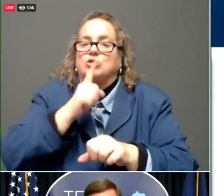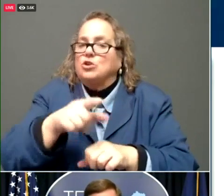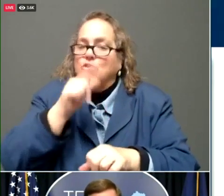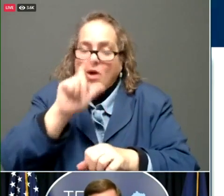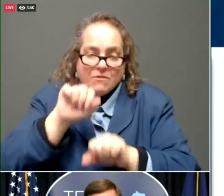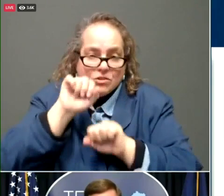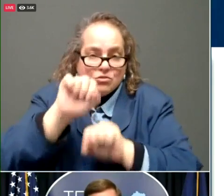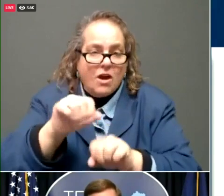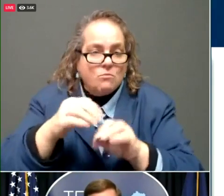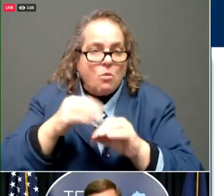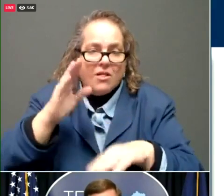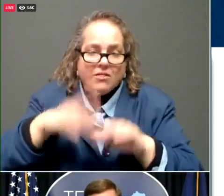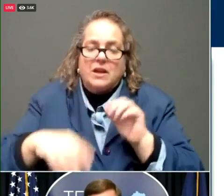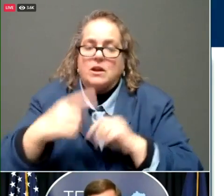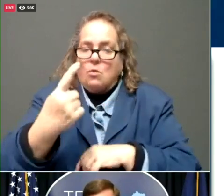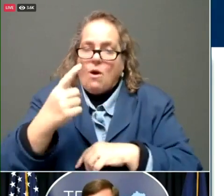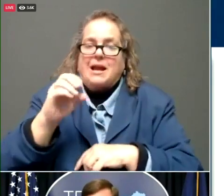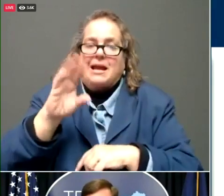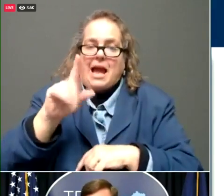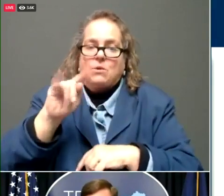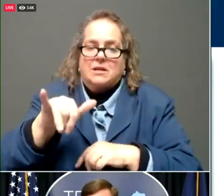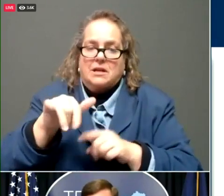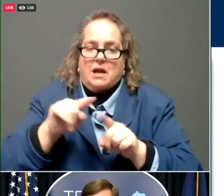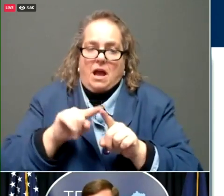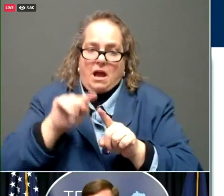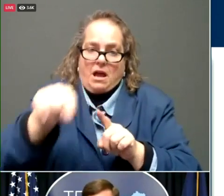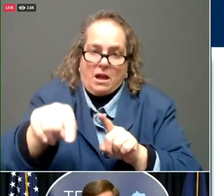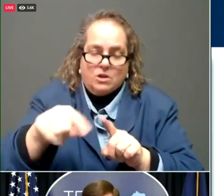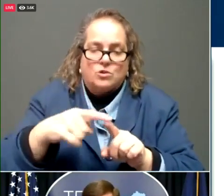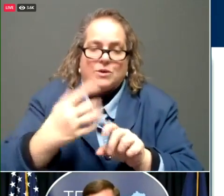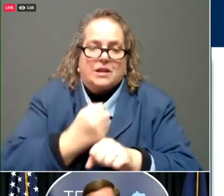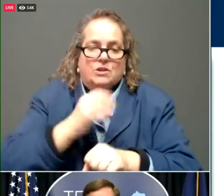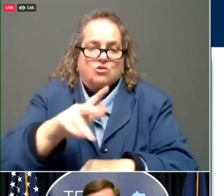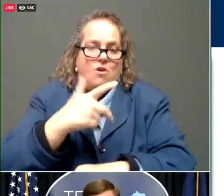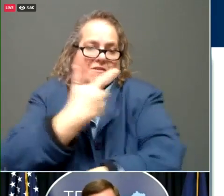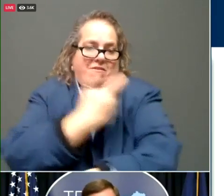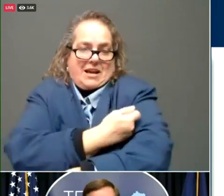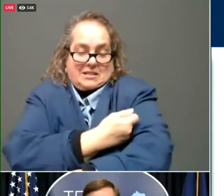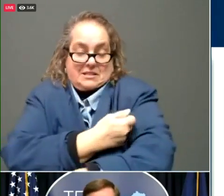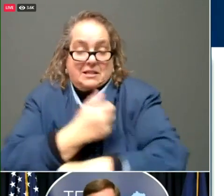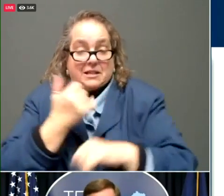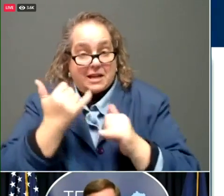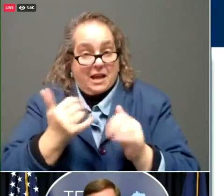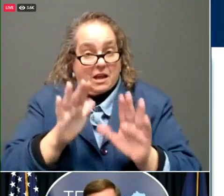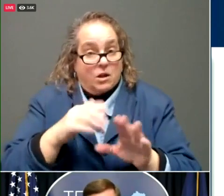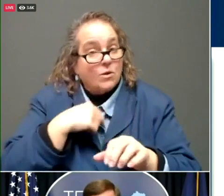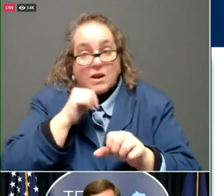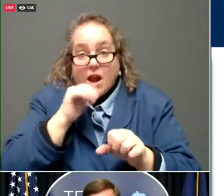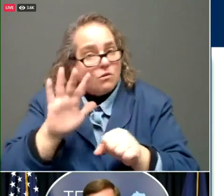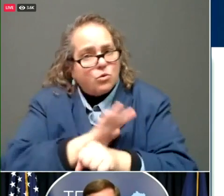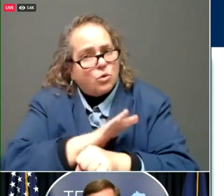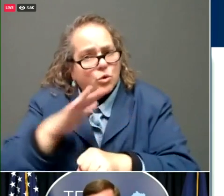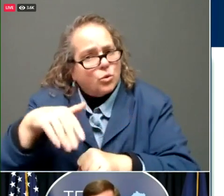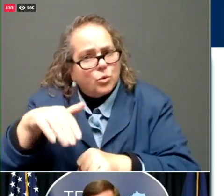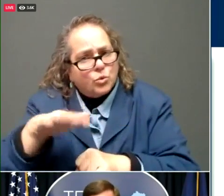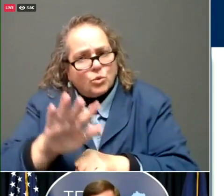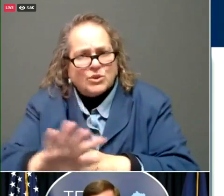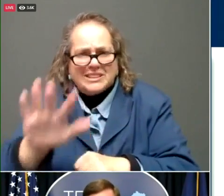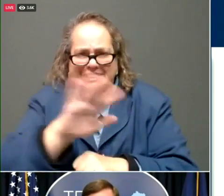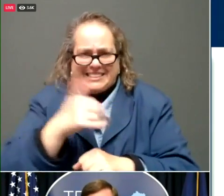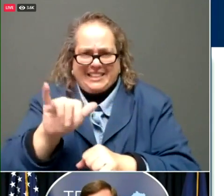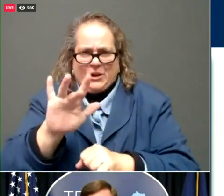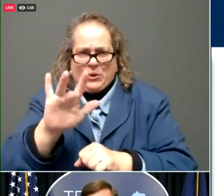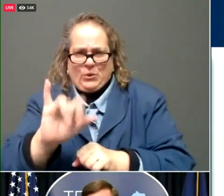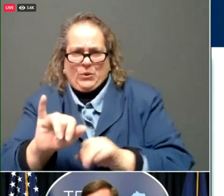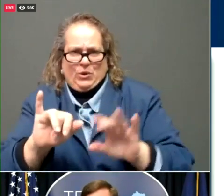one county away to get your vaccine. Now, we're not fully there yet, but we're going to continue to work on it.